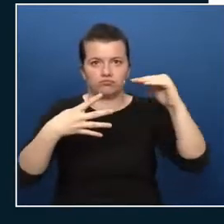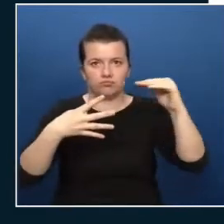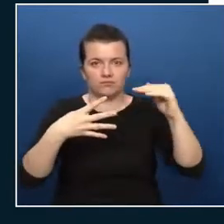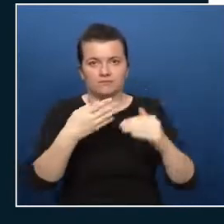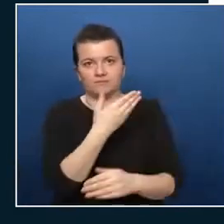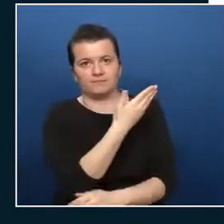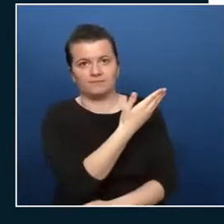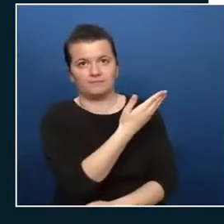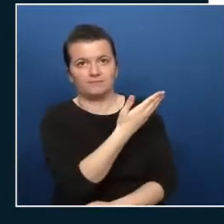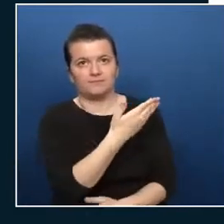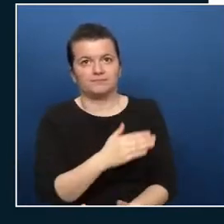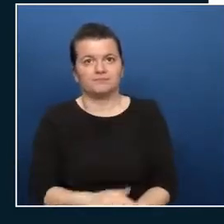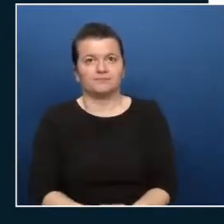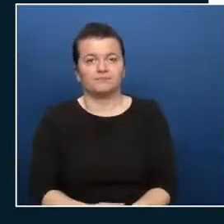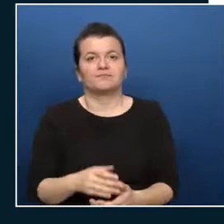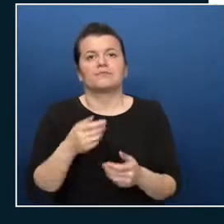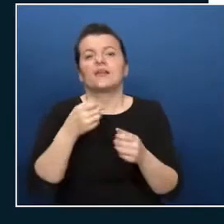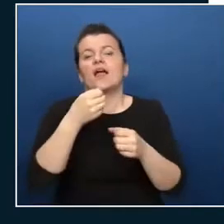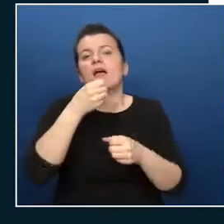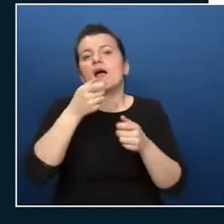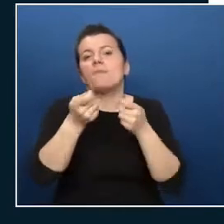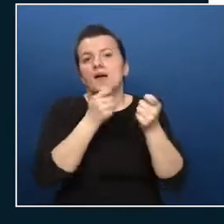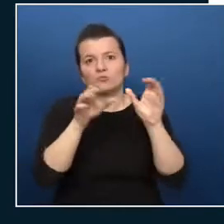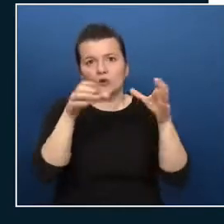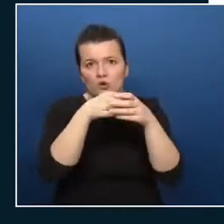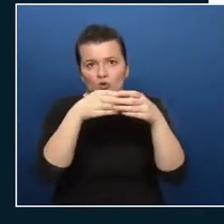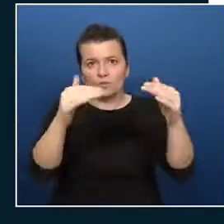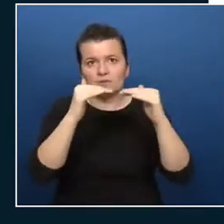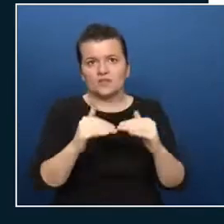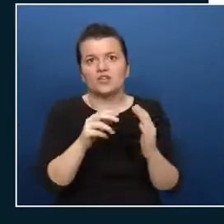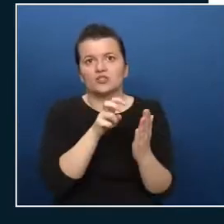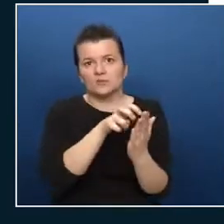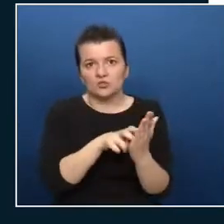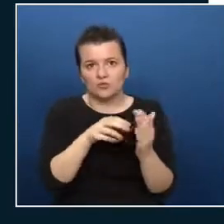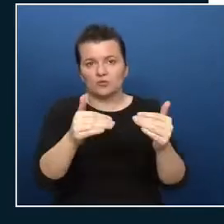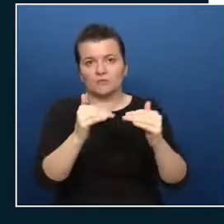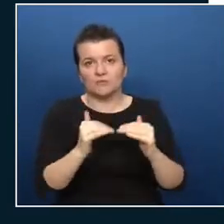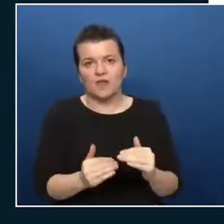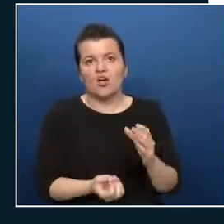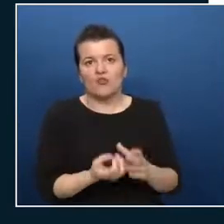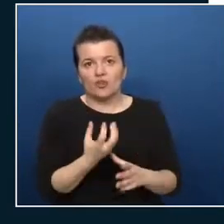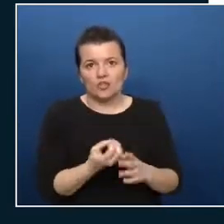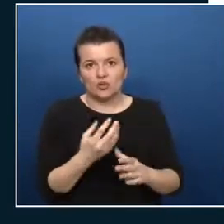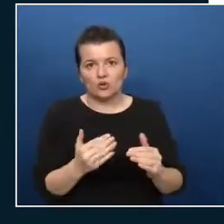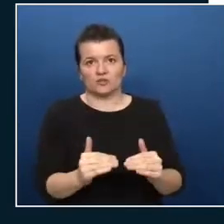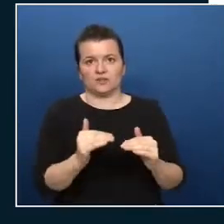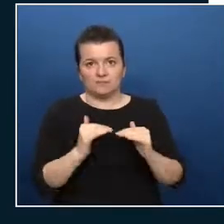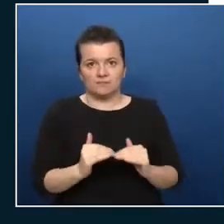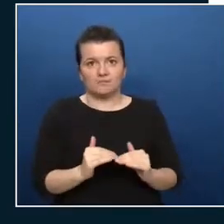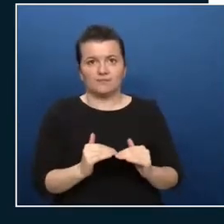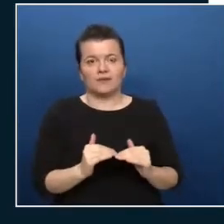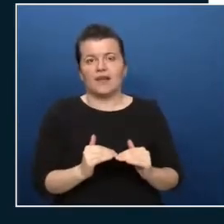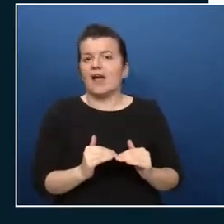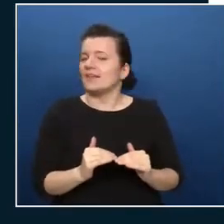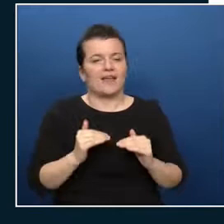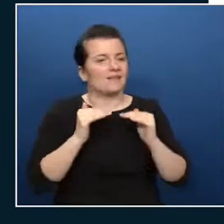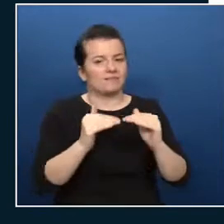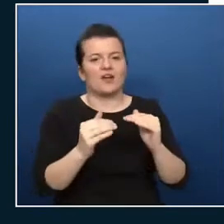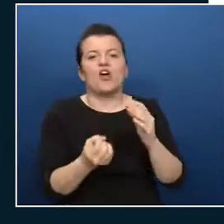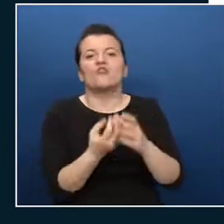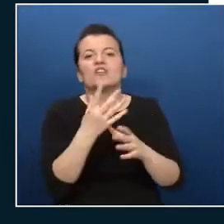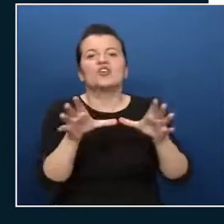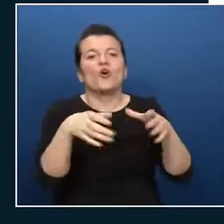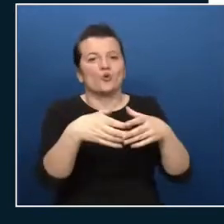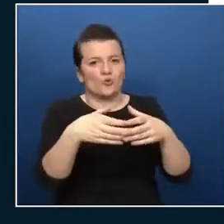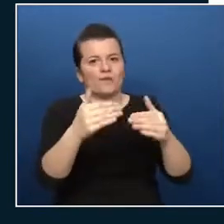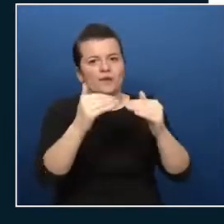your management groups you have your subscriptions beneath that one your resources and finally you have your sorry beneath that one your resource groups and